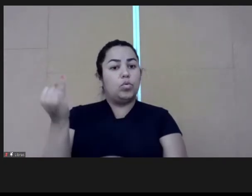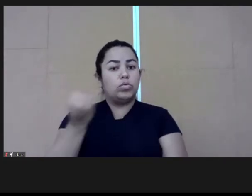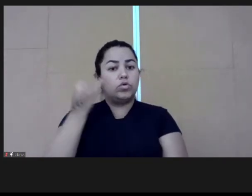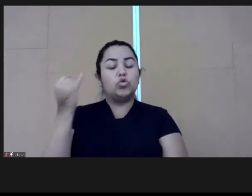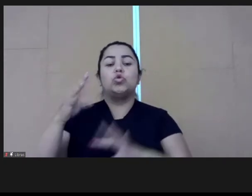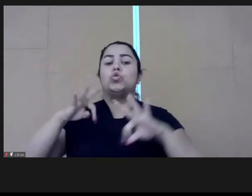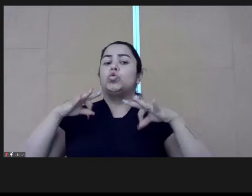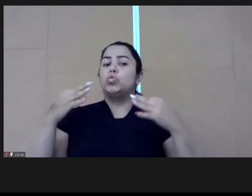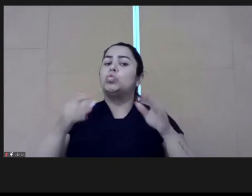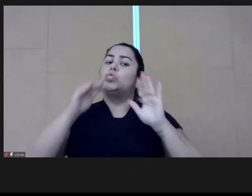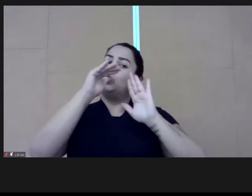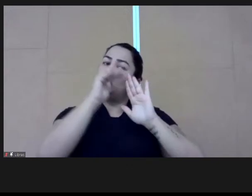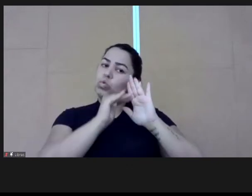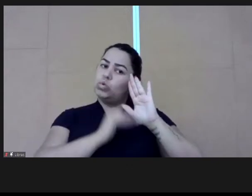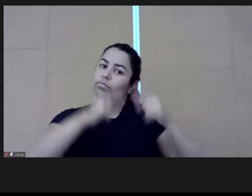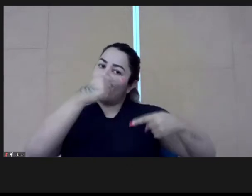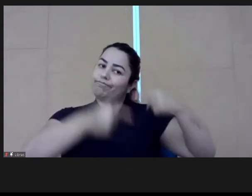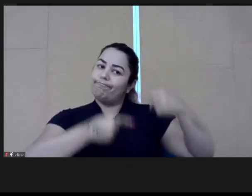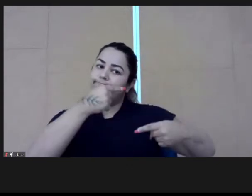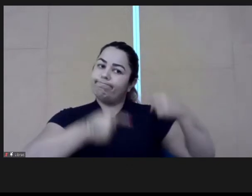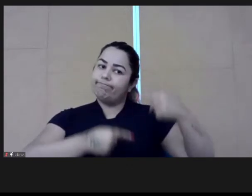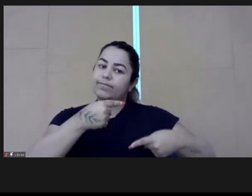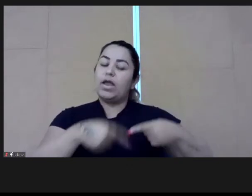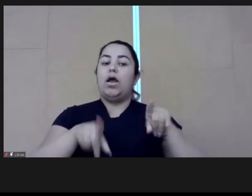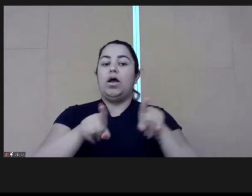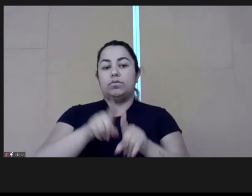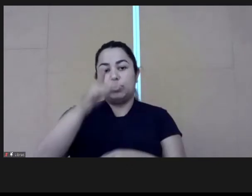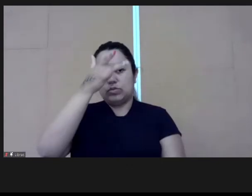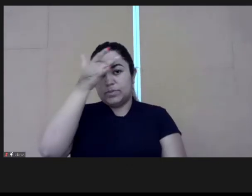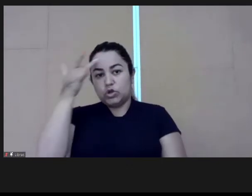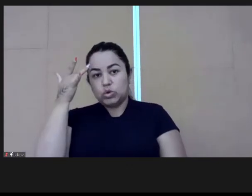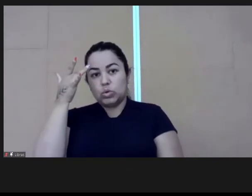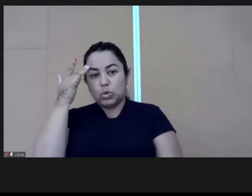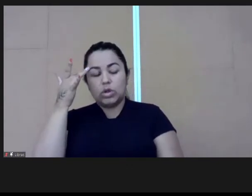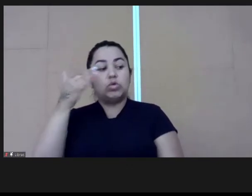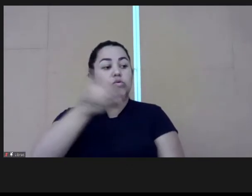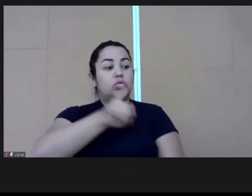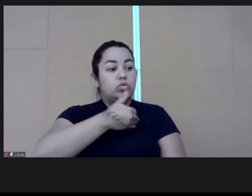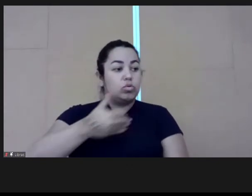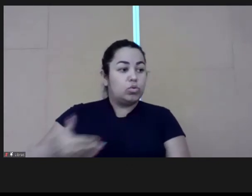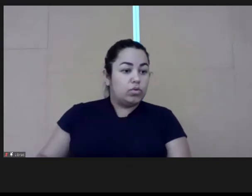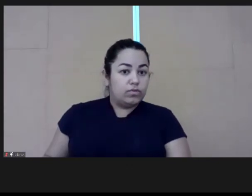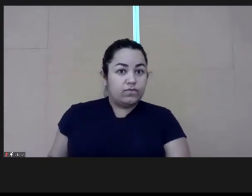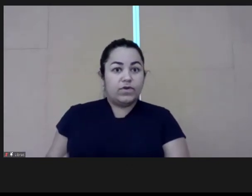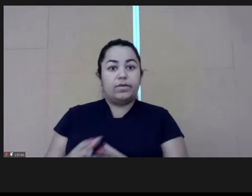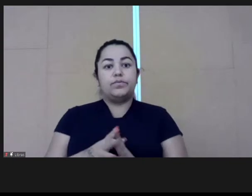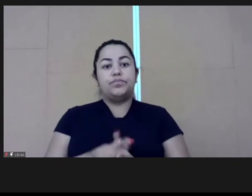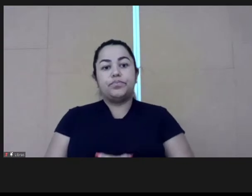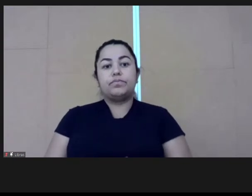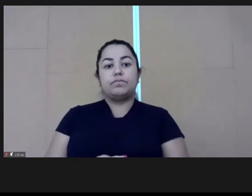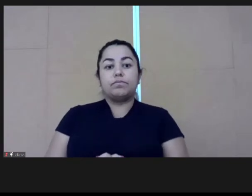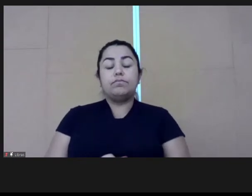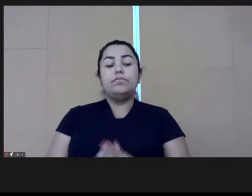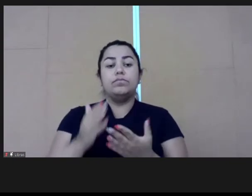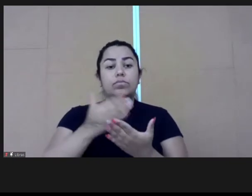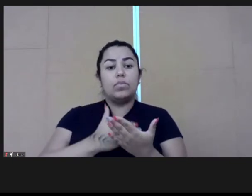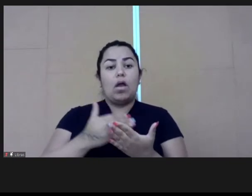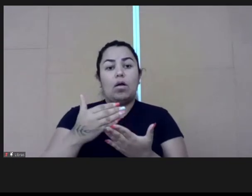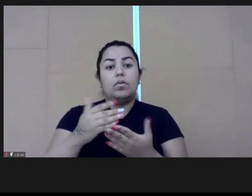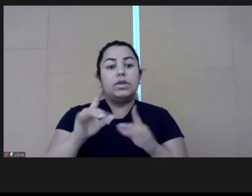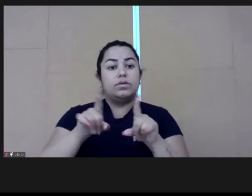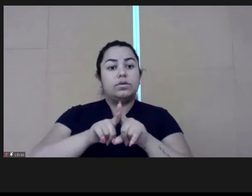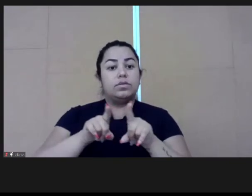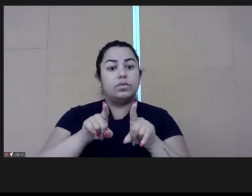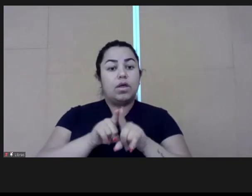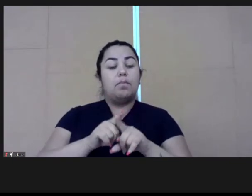reinforce the policies that permeate the areas of people in the government. And we